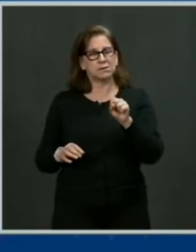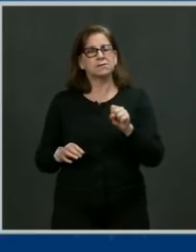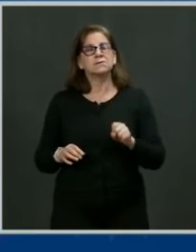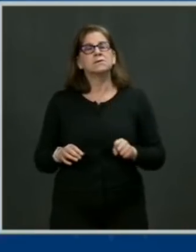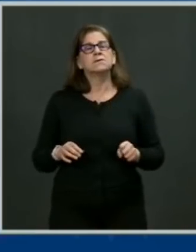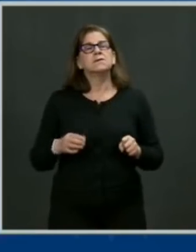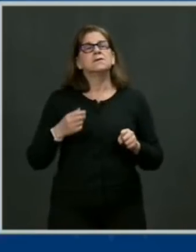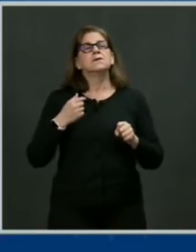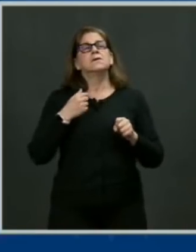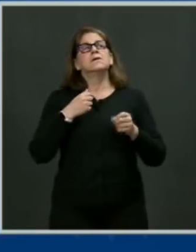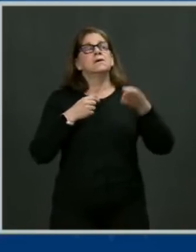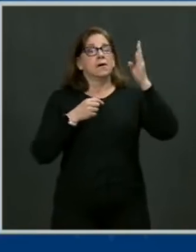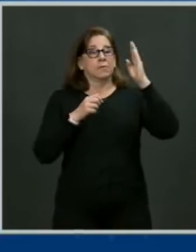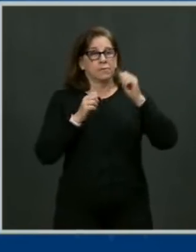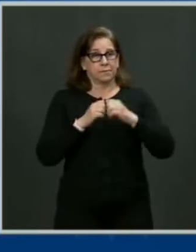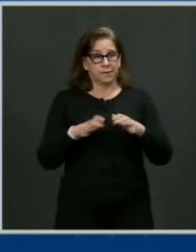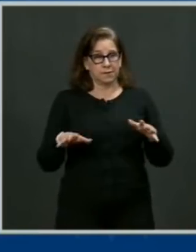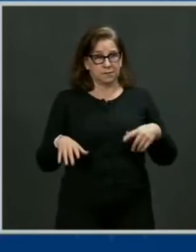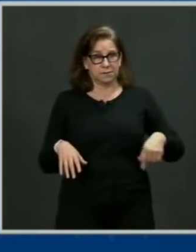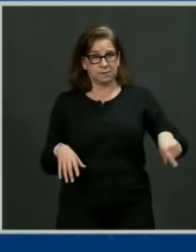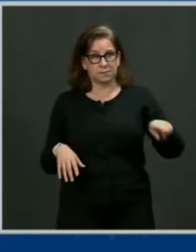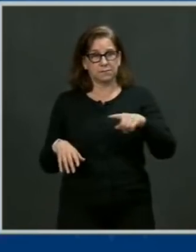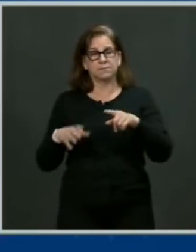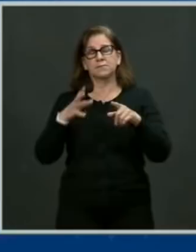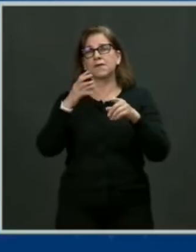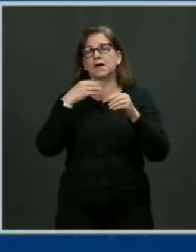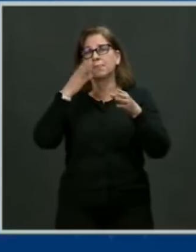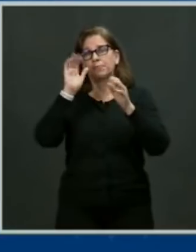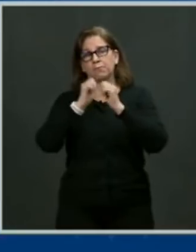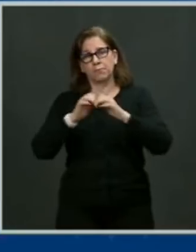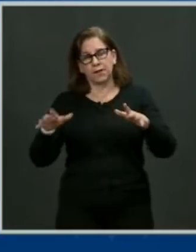of all many of you have lost in the senseless gun violence.